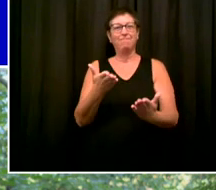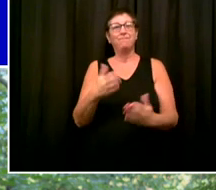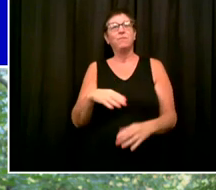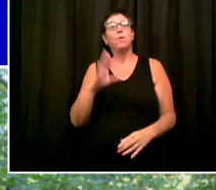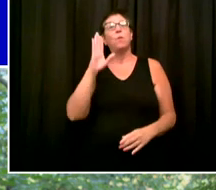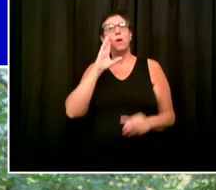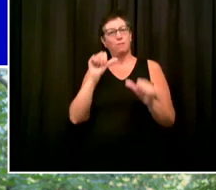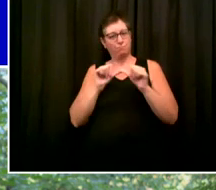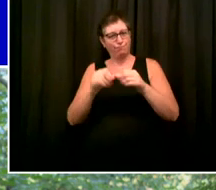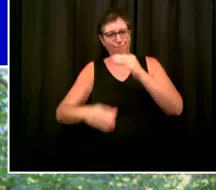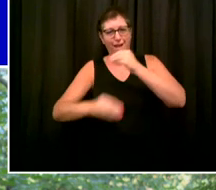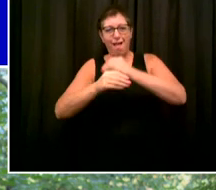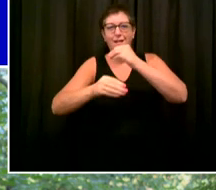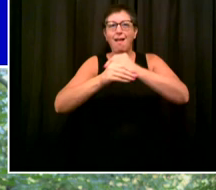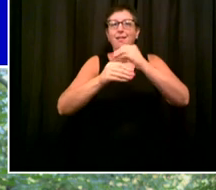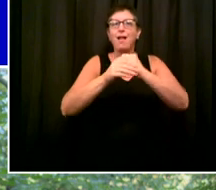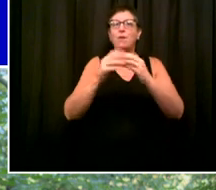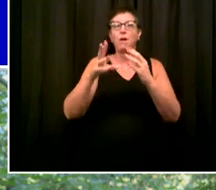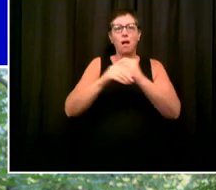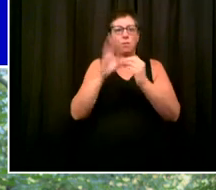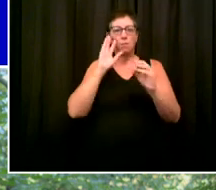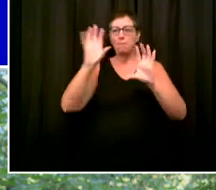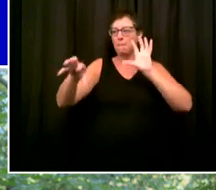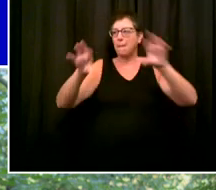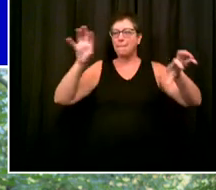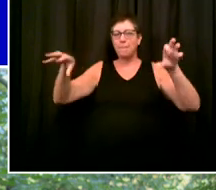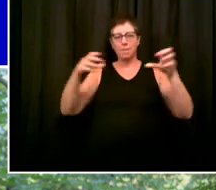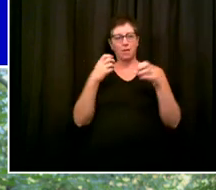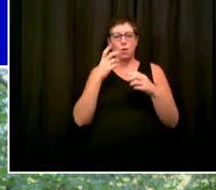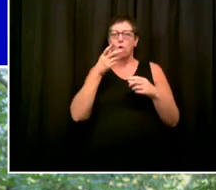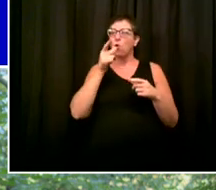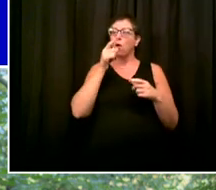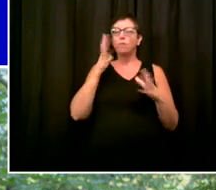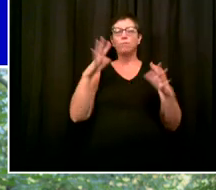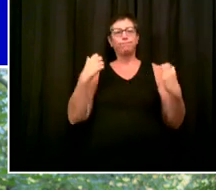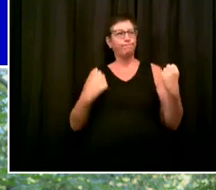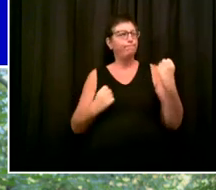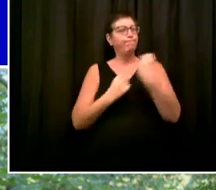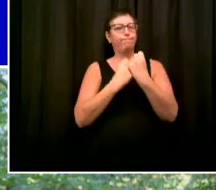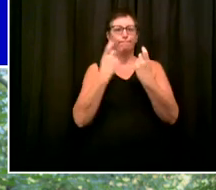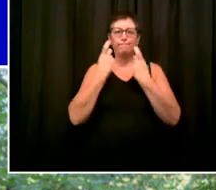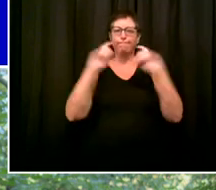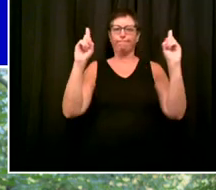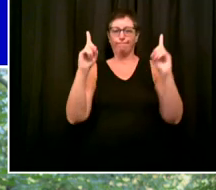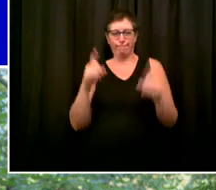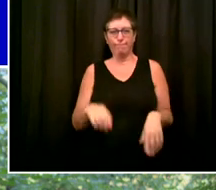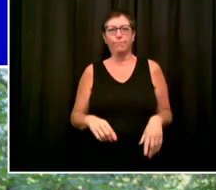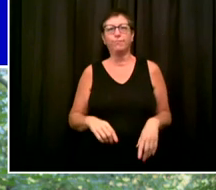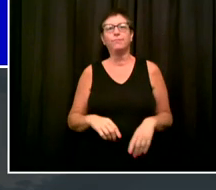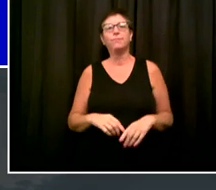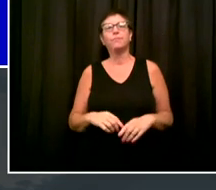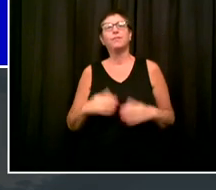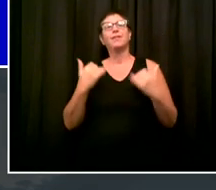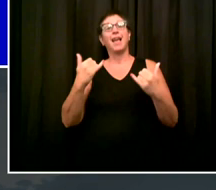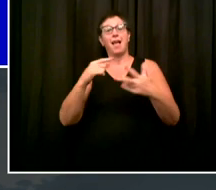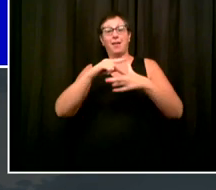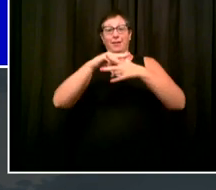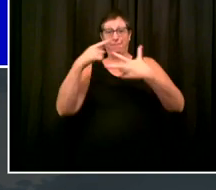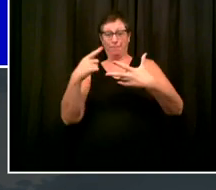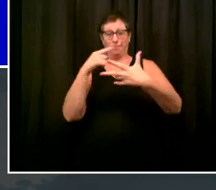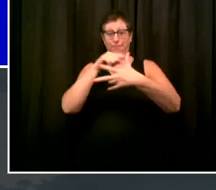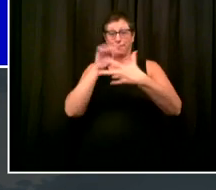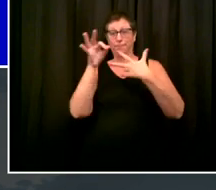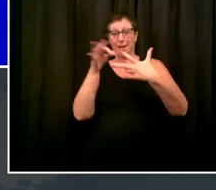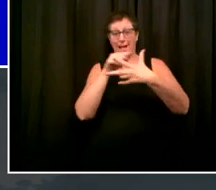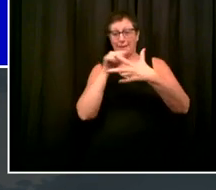actually represent our whole history. Okay, with that, let's turn to our indicators. Number one, daily number of people admitted